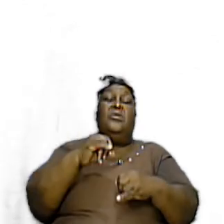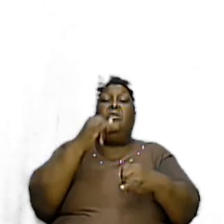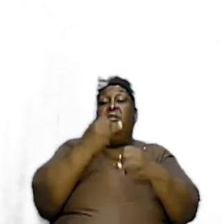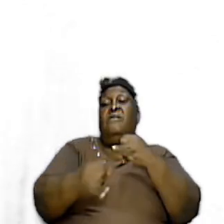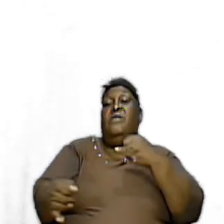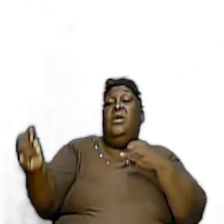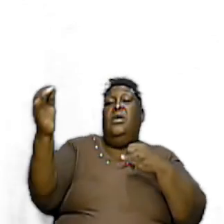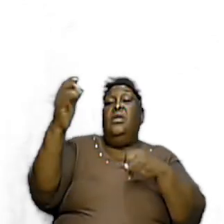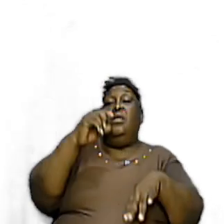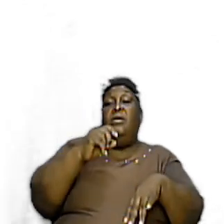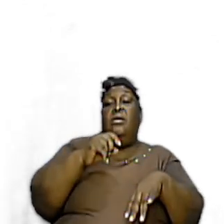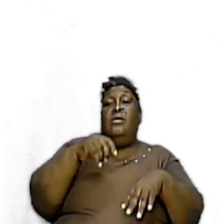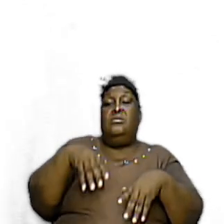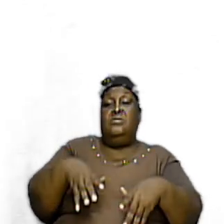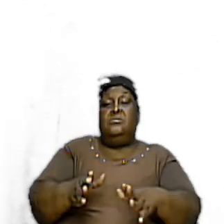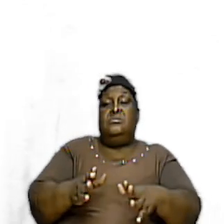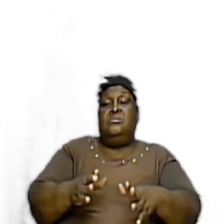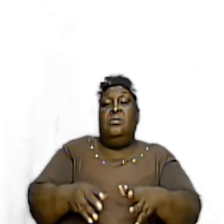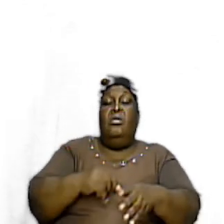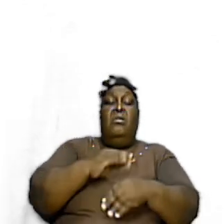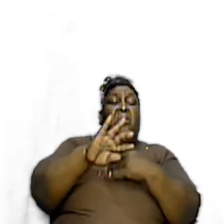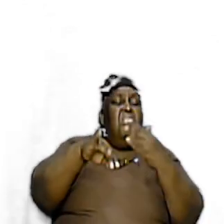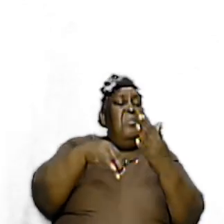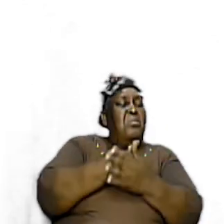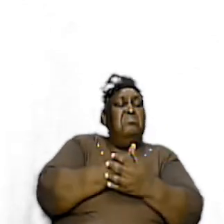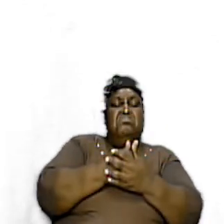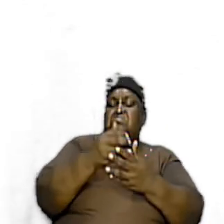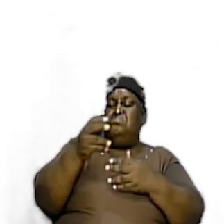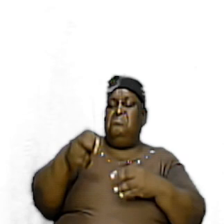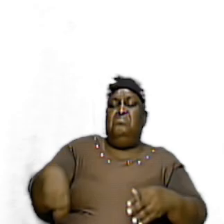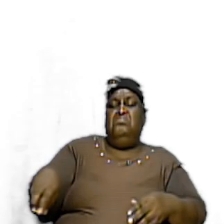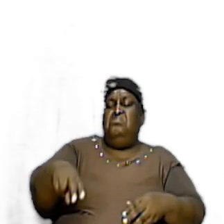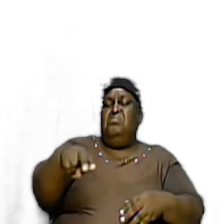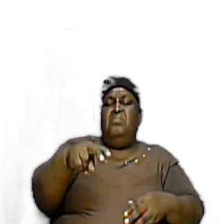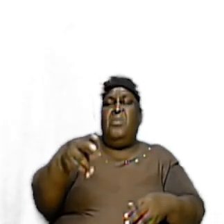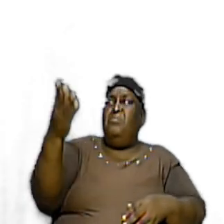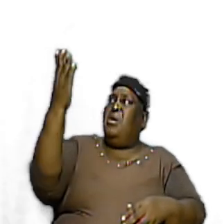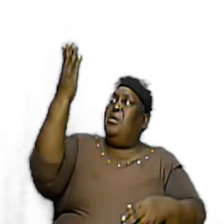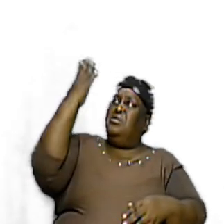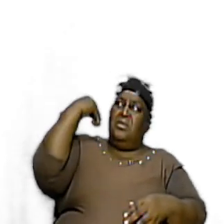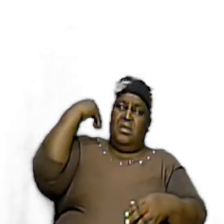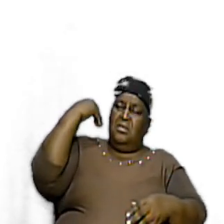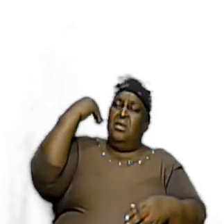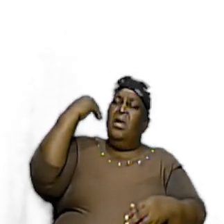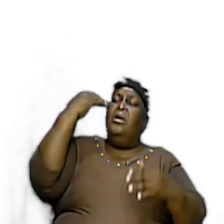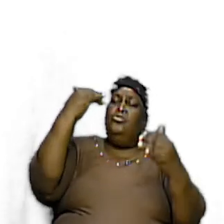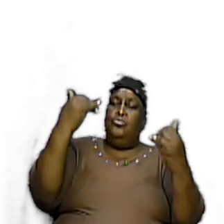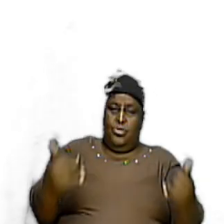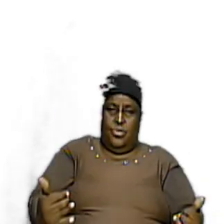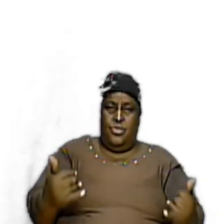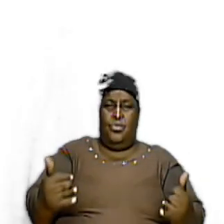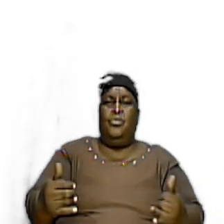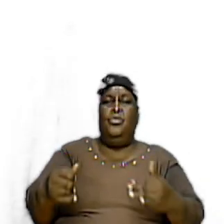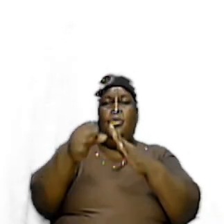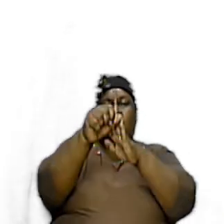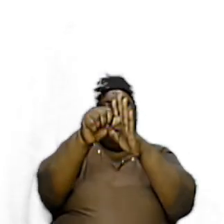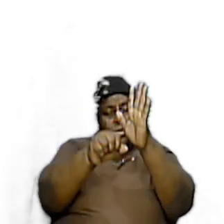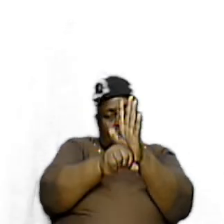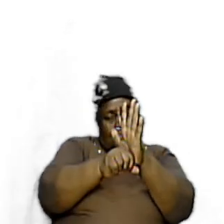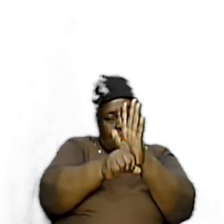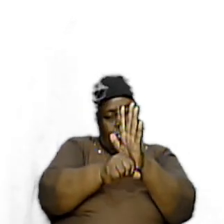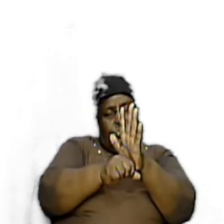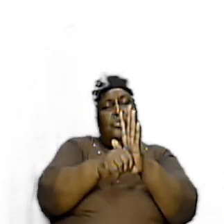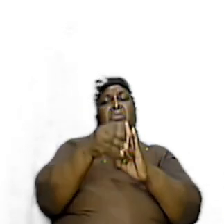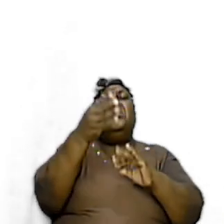But we are all on a journey Back there and right here now And the scriptures are there Exodus 3,